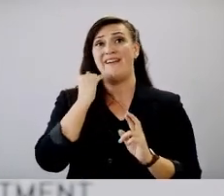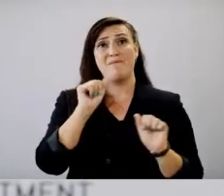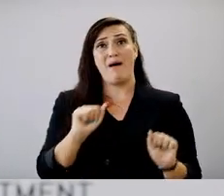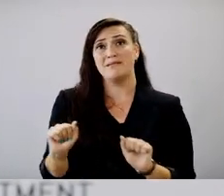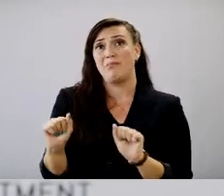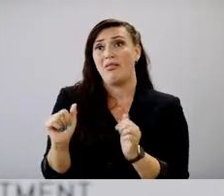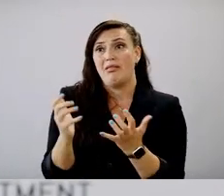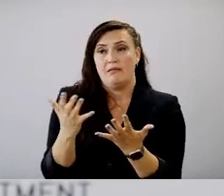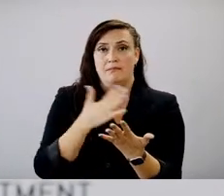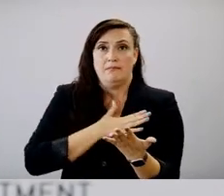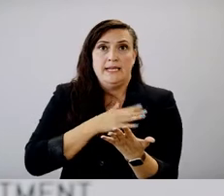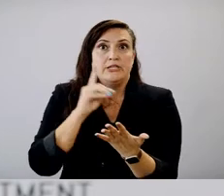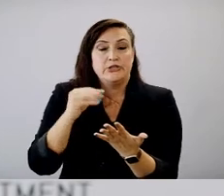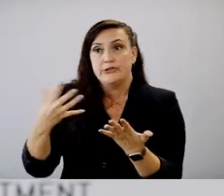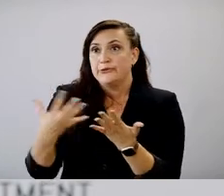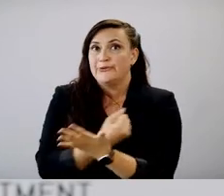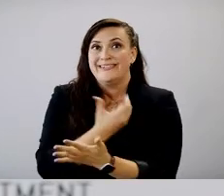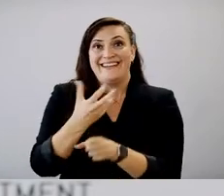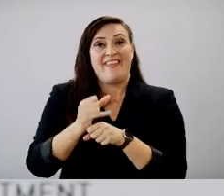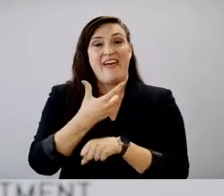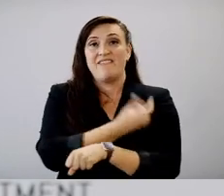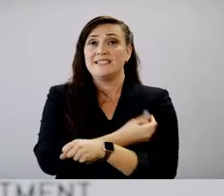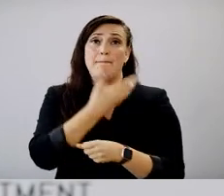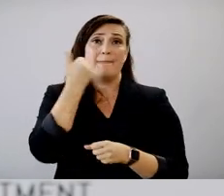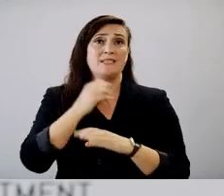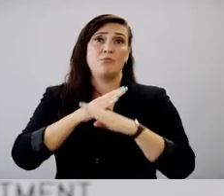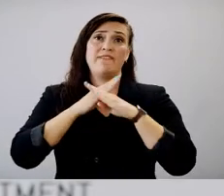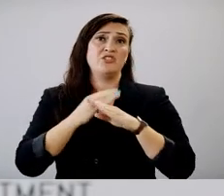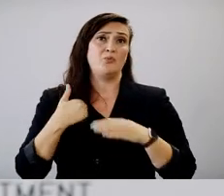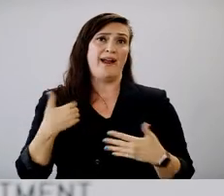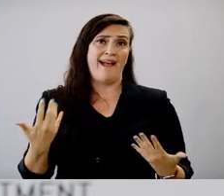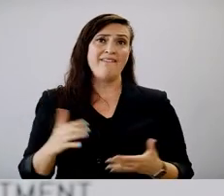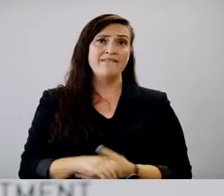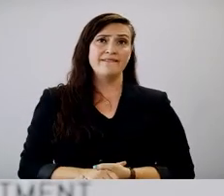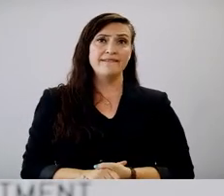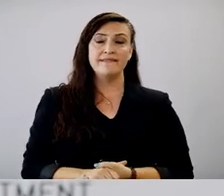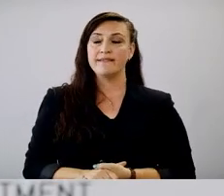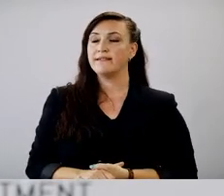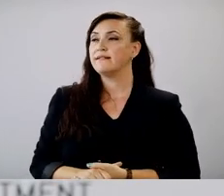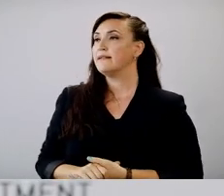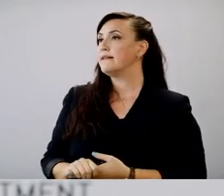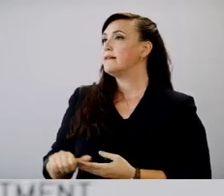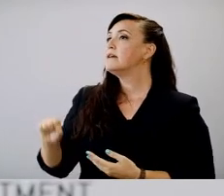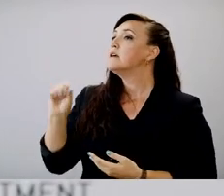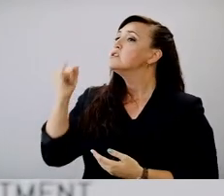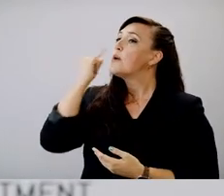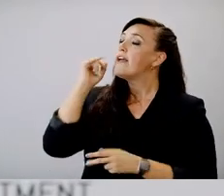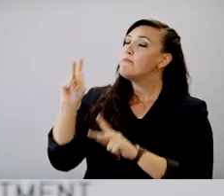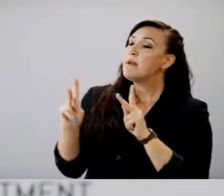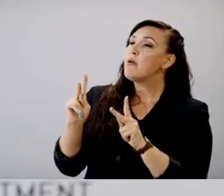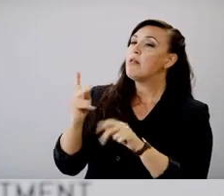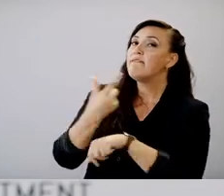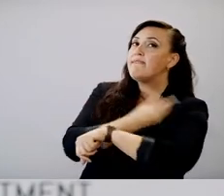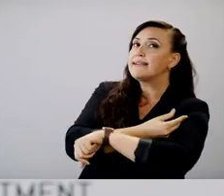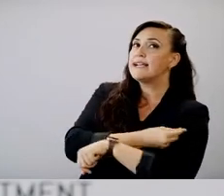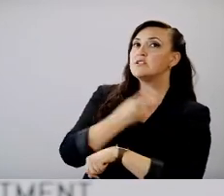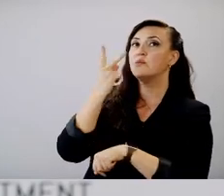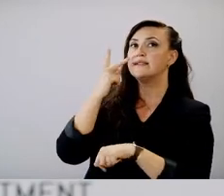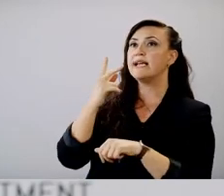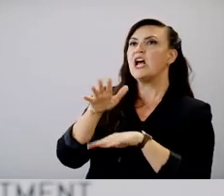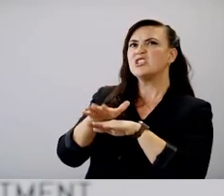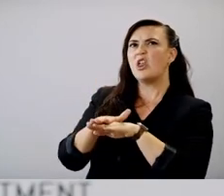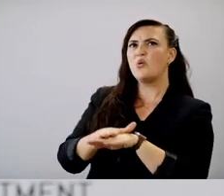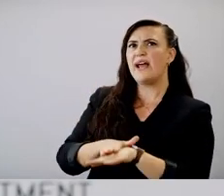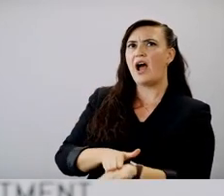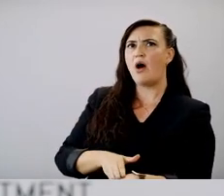vaccinated because that's the best prevention tool we have. So if people, if the vaccination, we seem to slow